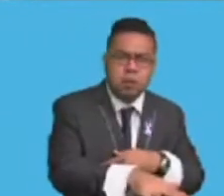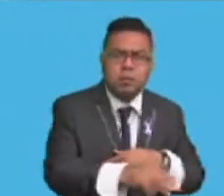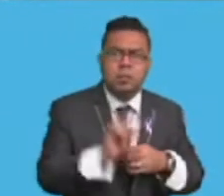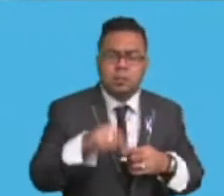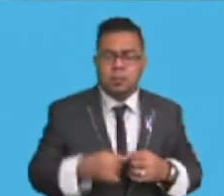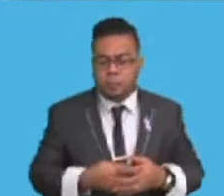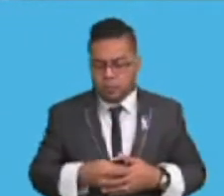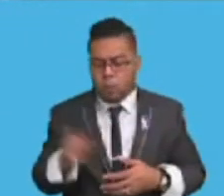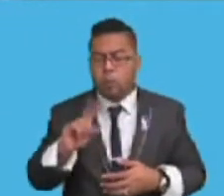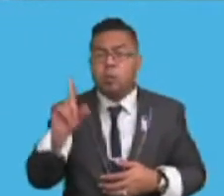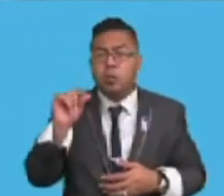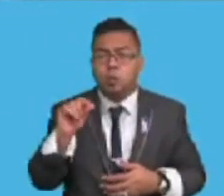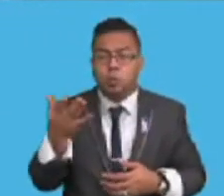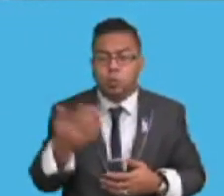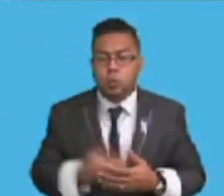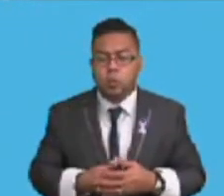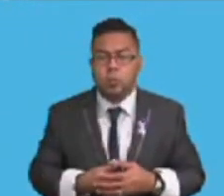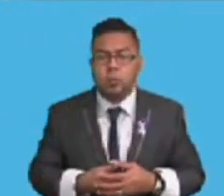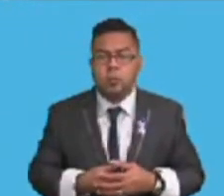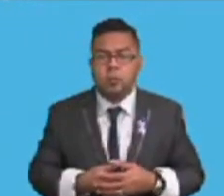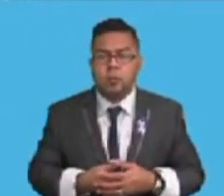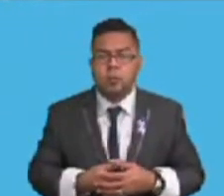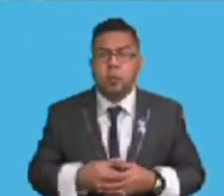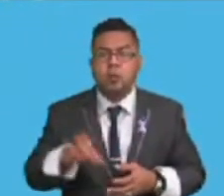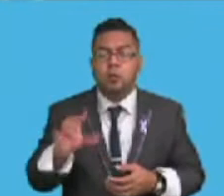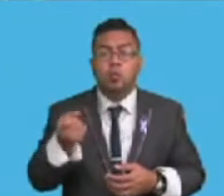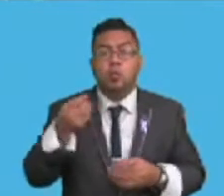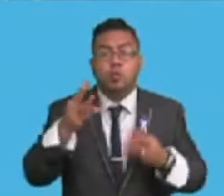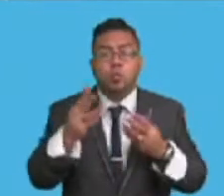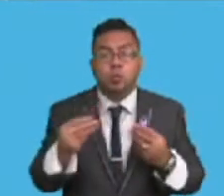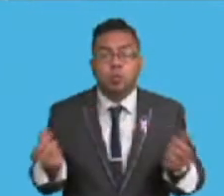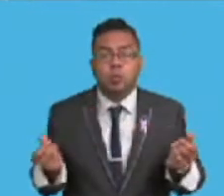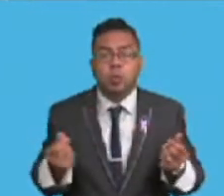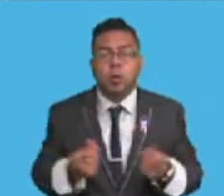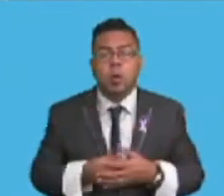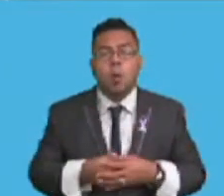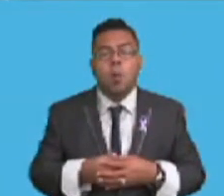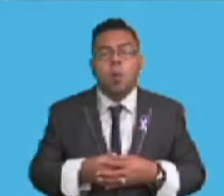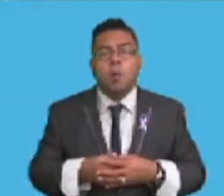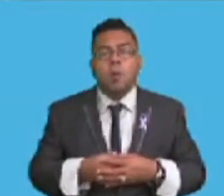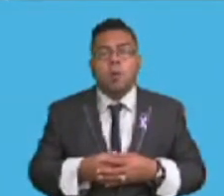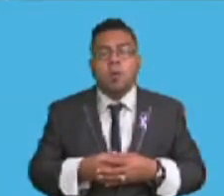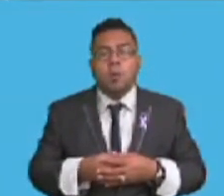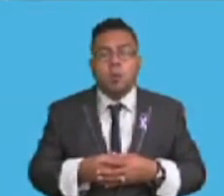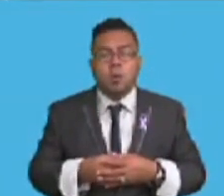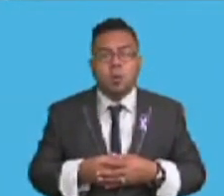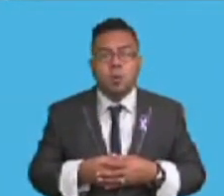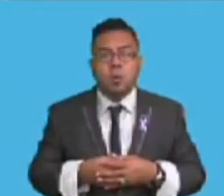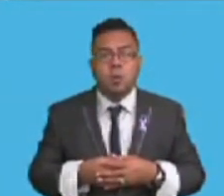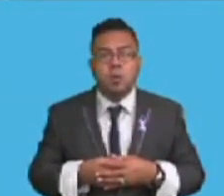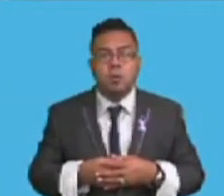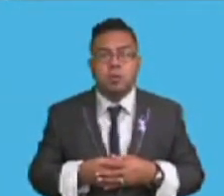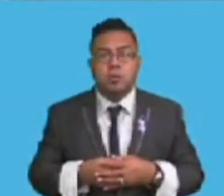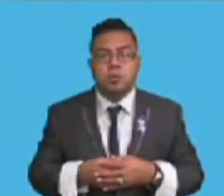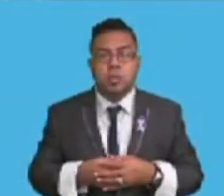upstream is to kind of smooth down the flow of water in cases where there's a major rain